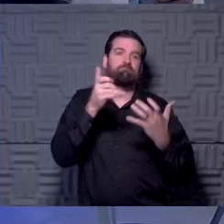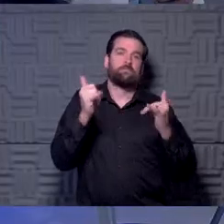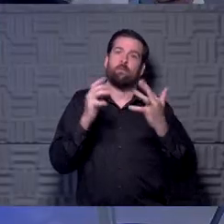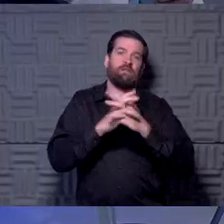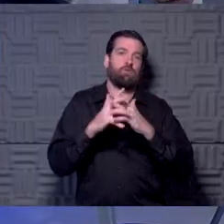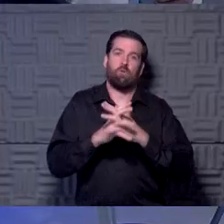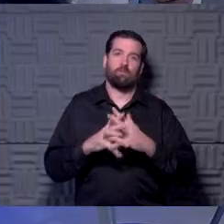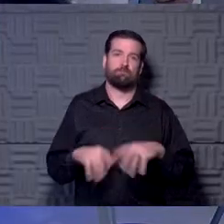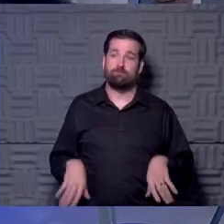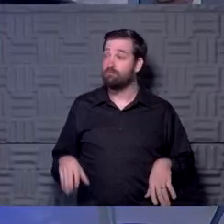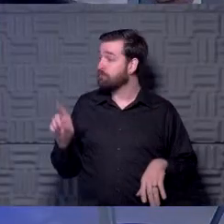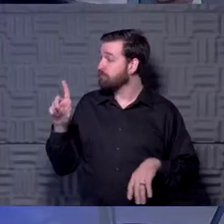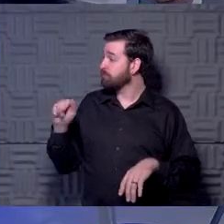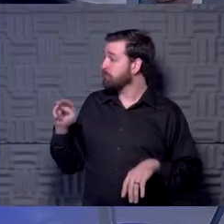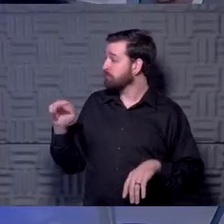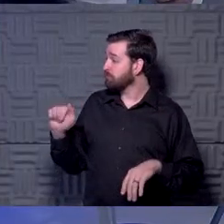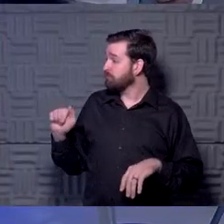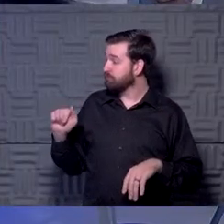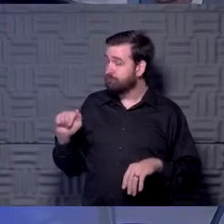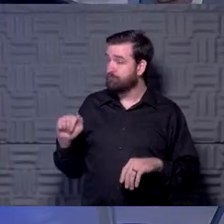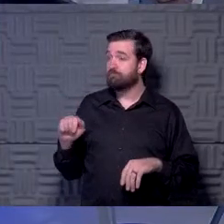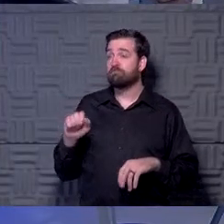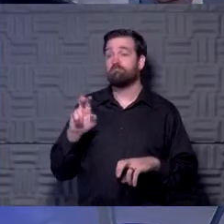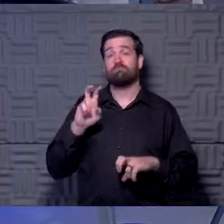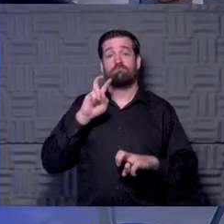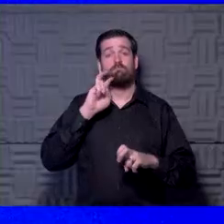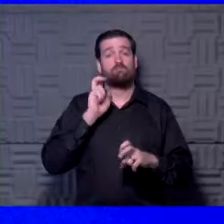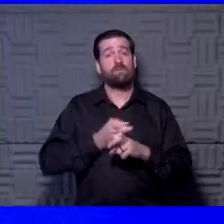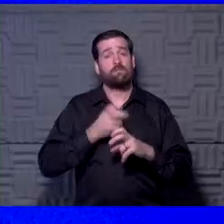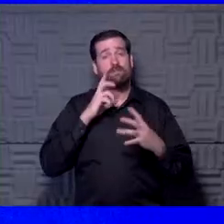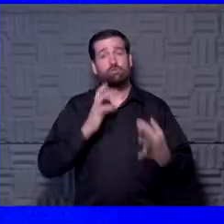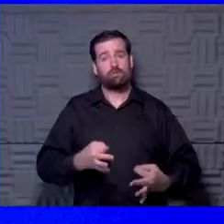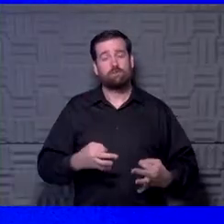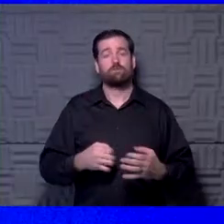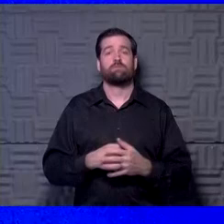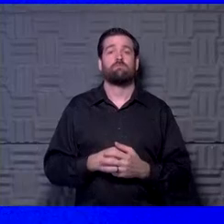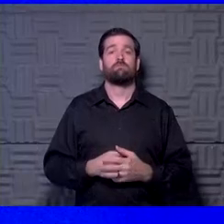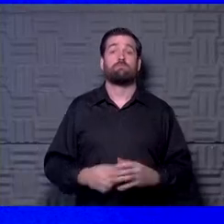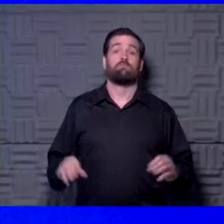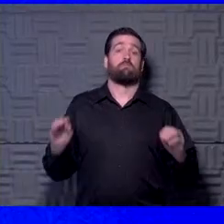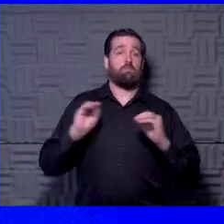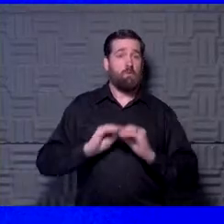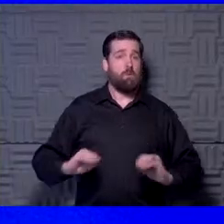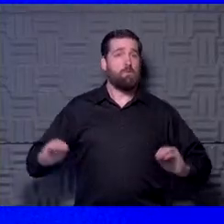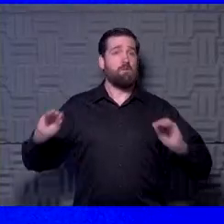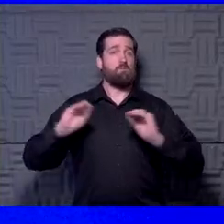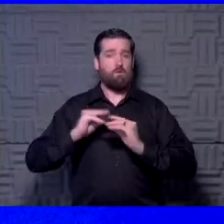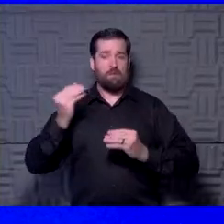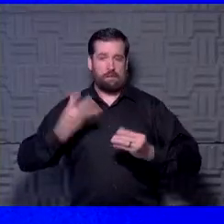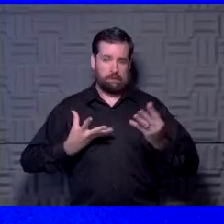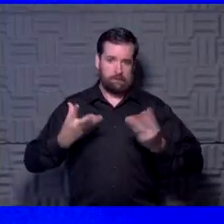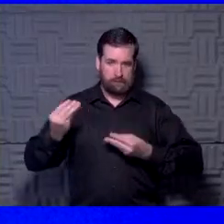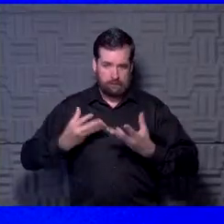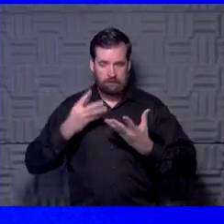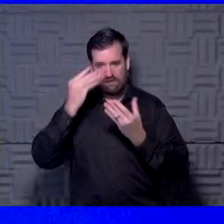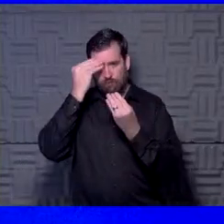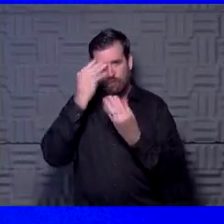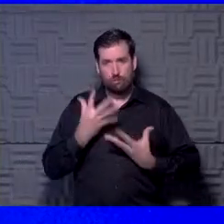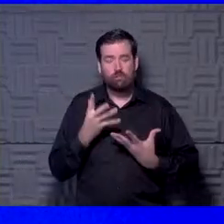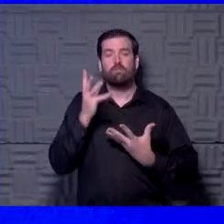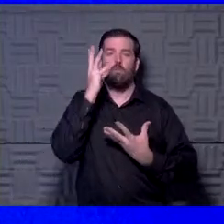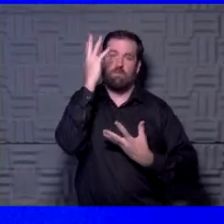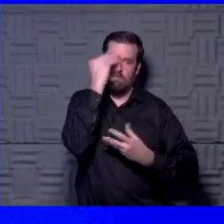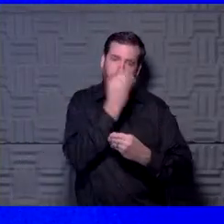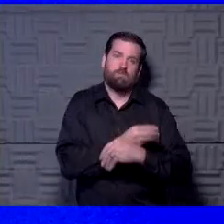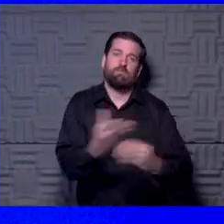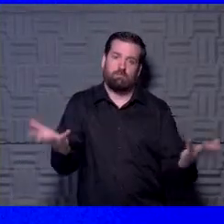hard. Yeah. you know, these are tough decisions. As we get more and more information and knowledge about this, we'll certainly relay